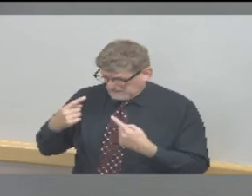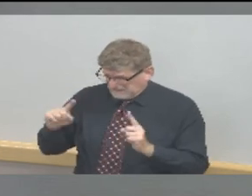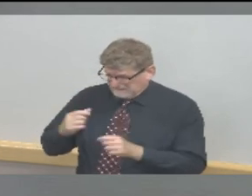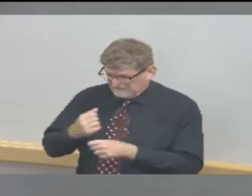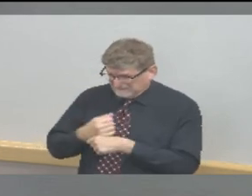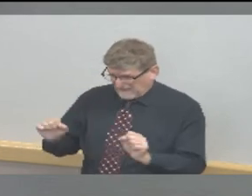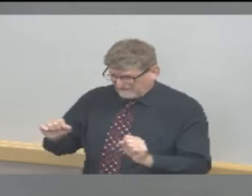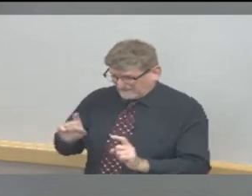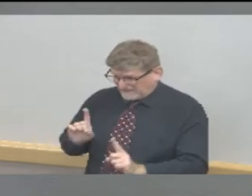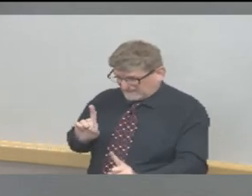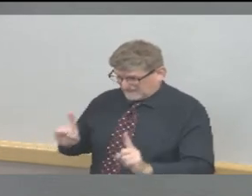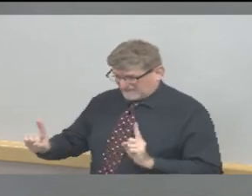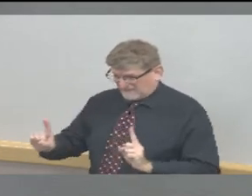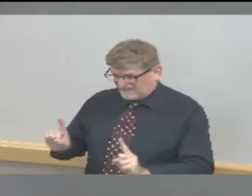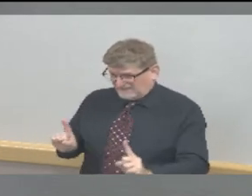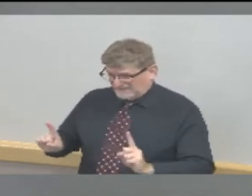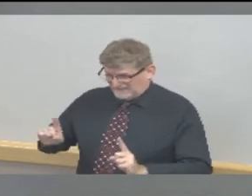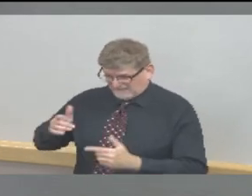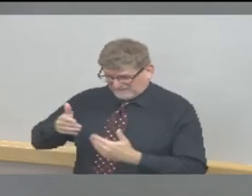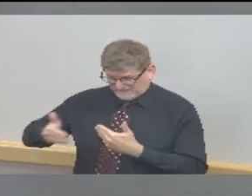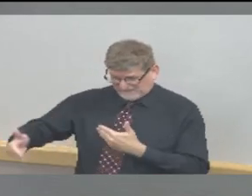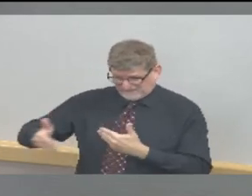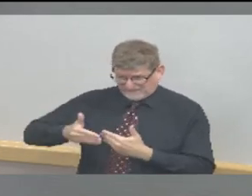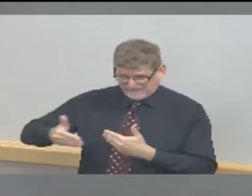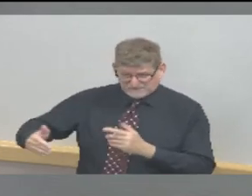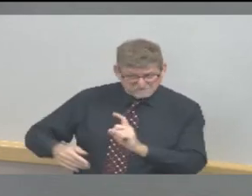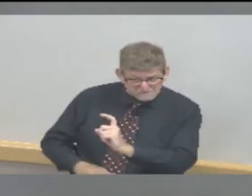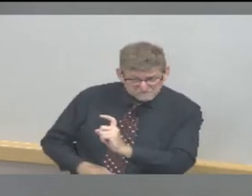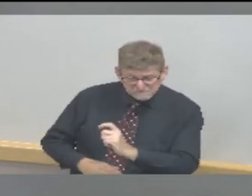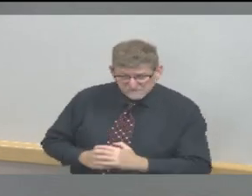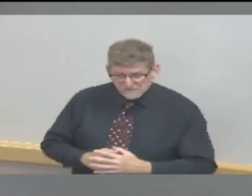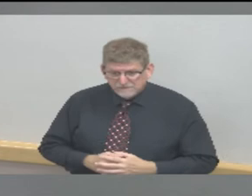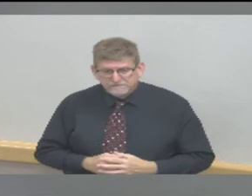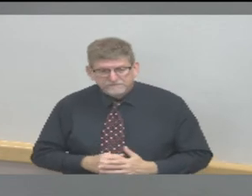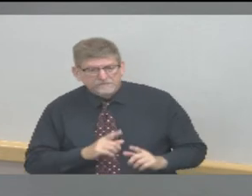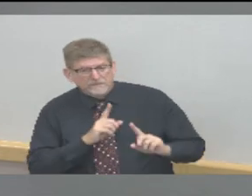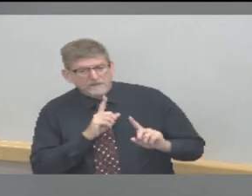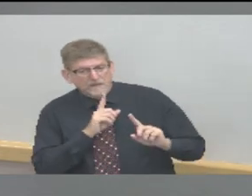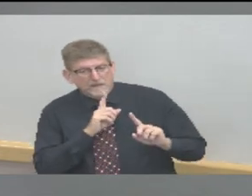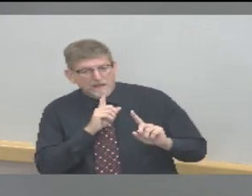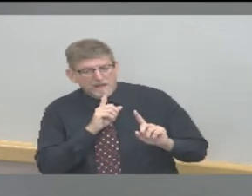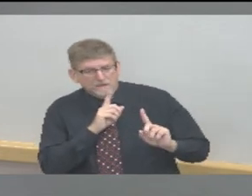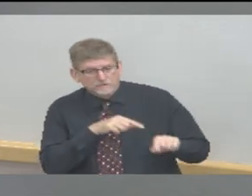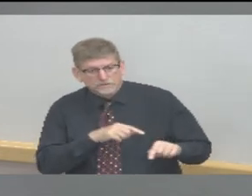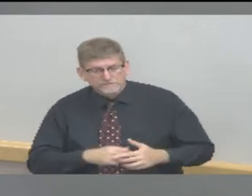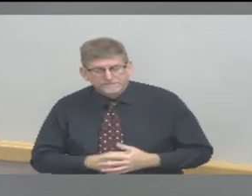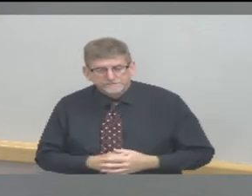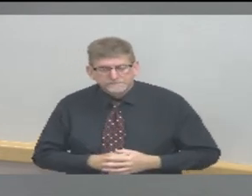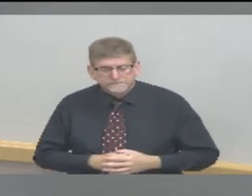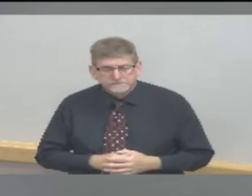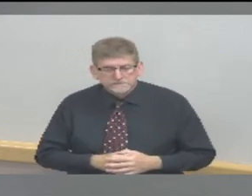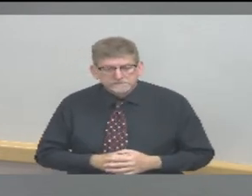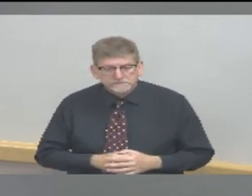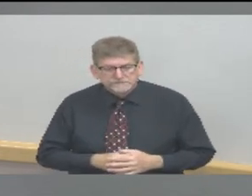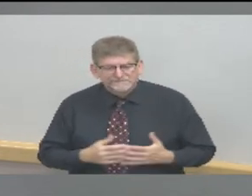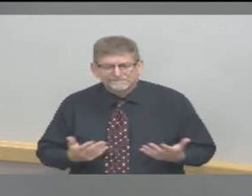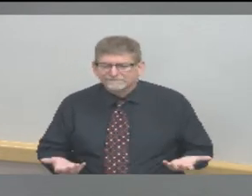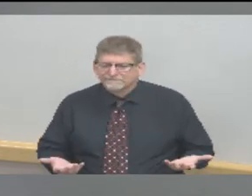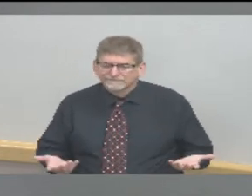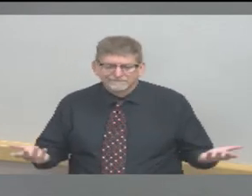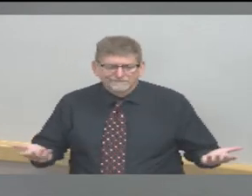I think that depends on the group itself and the